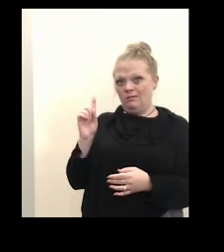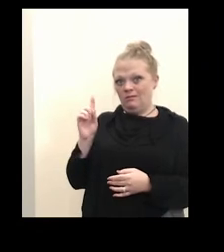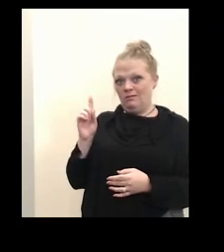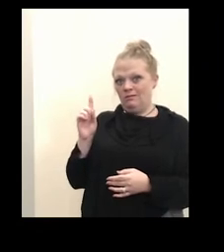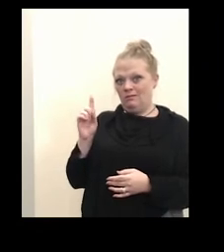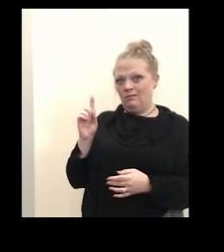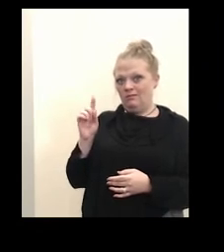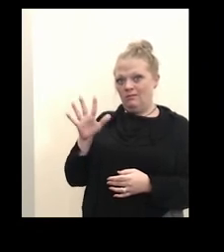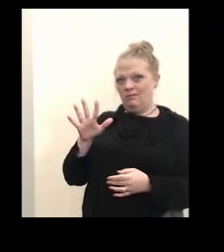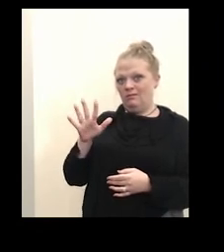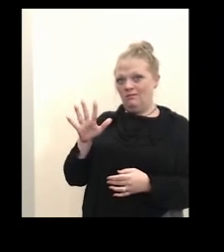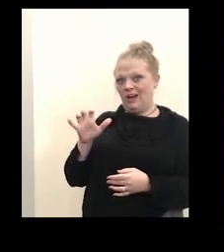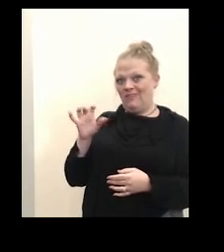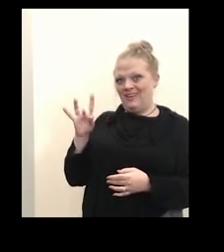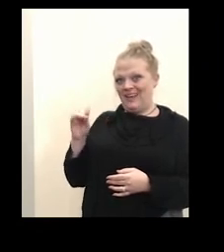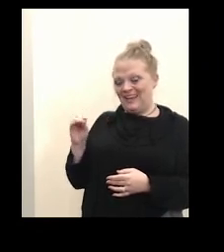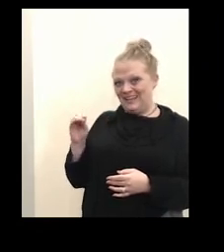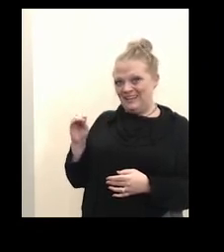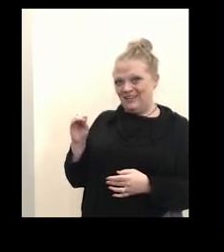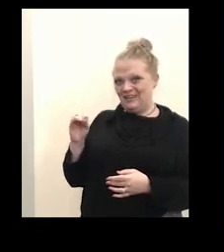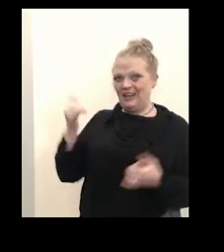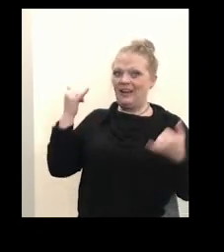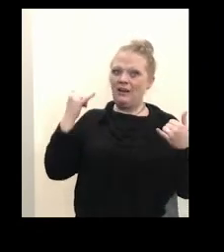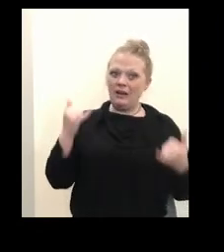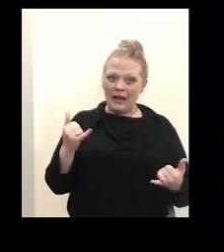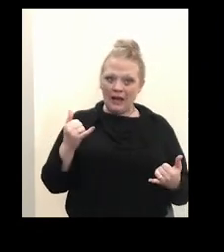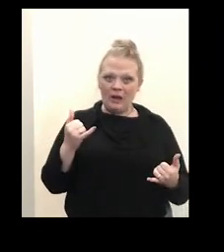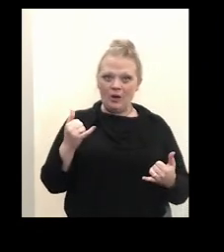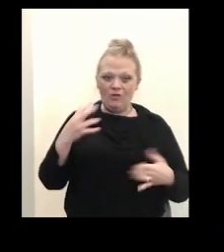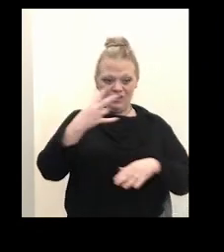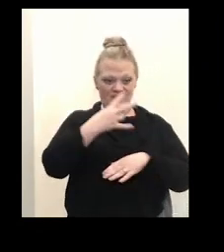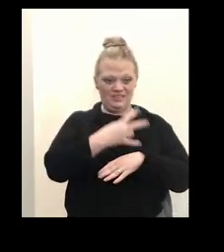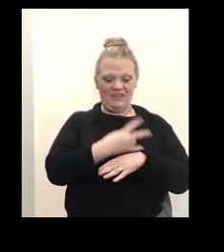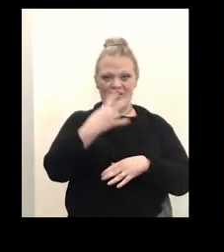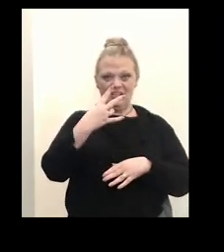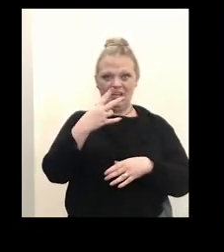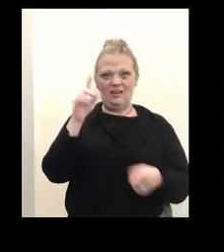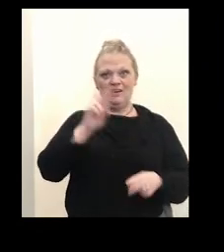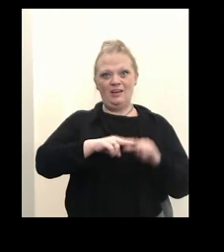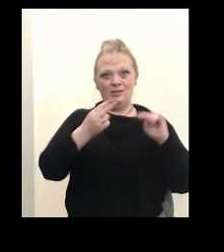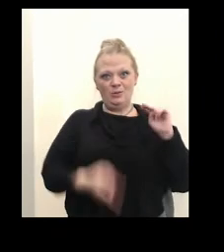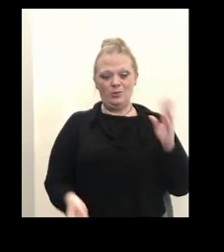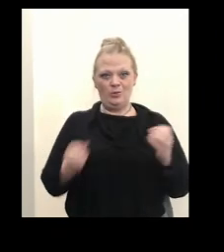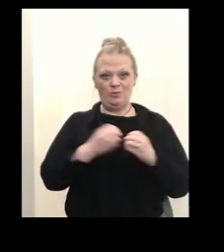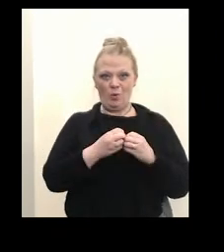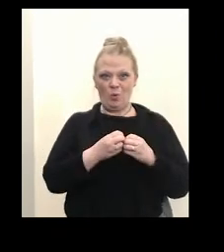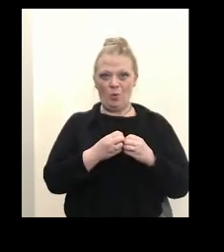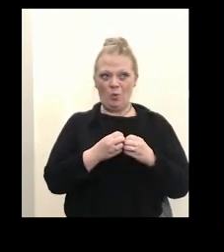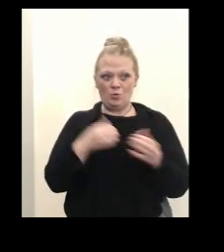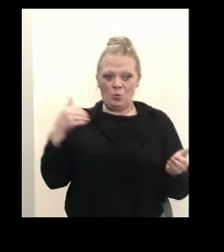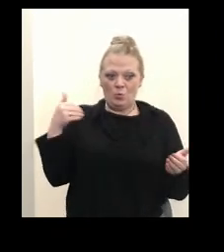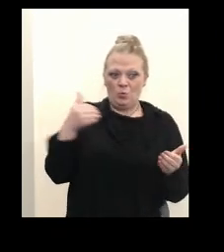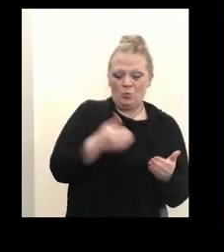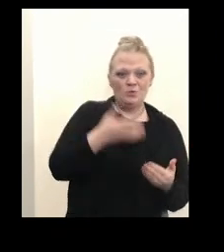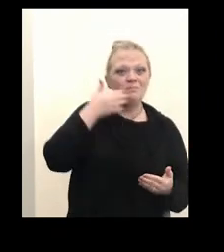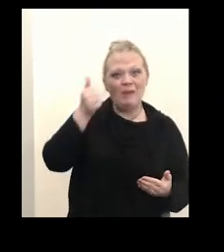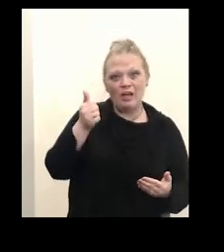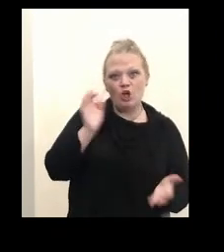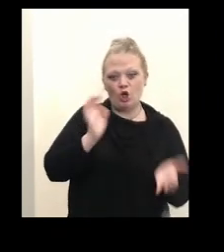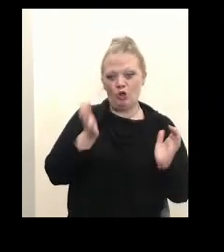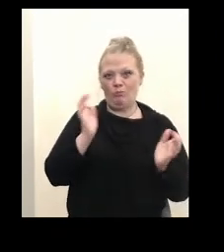as a result of the most recent seven-day period. So we're going in the right direction now as compared to where we were